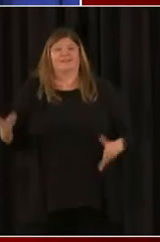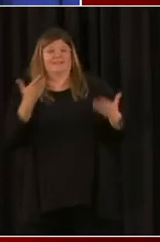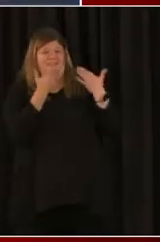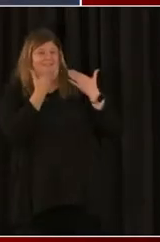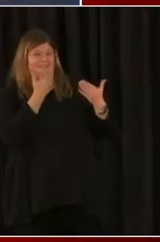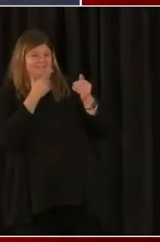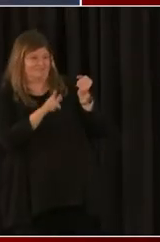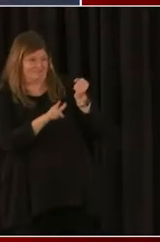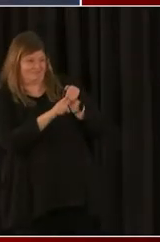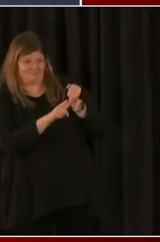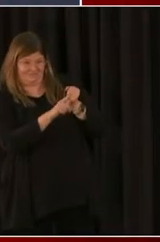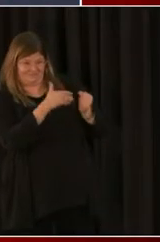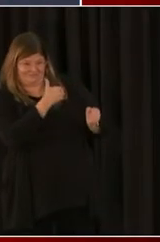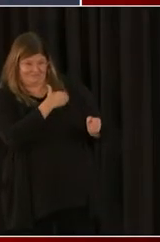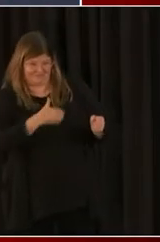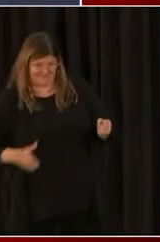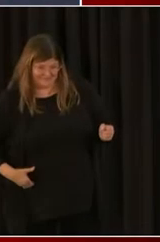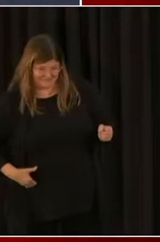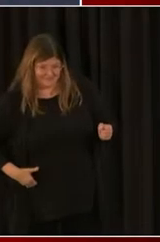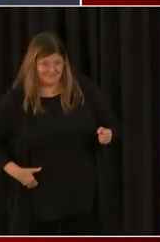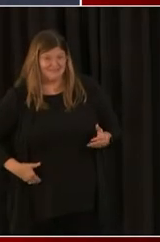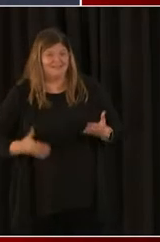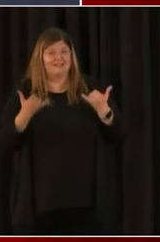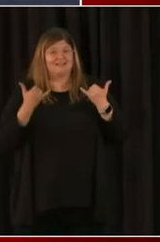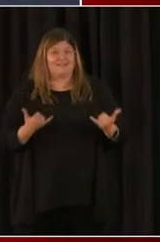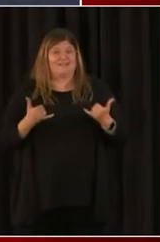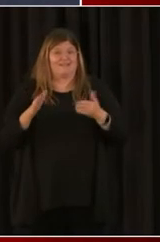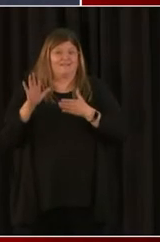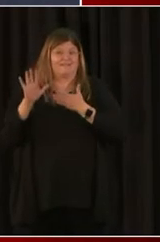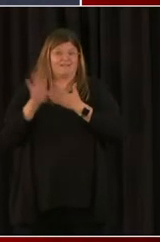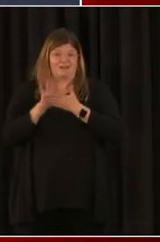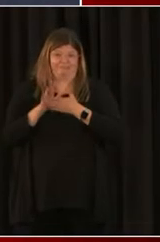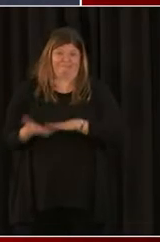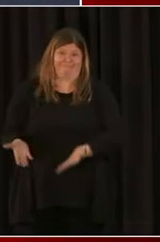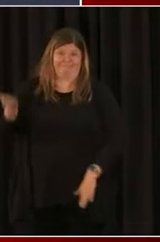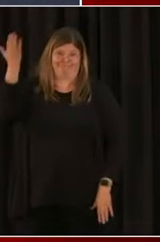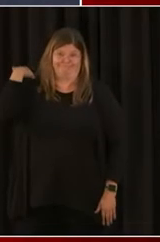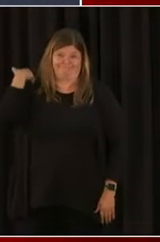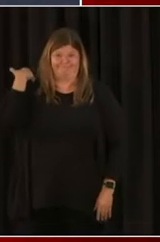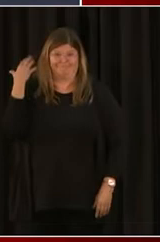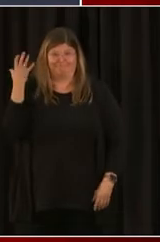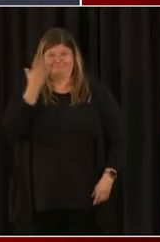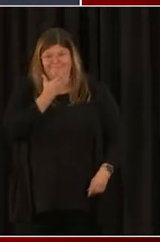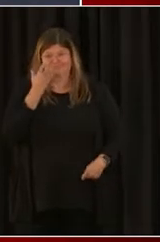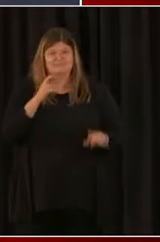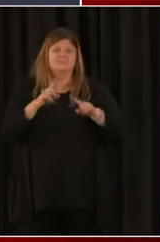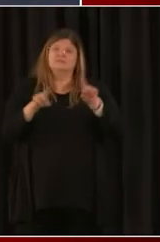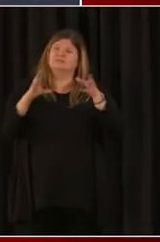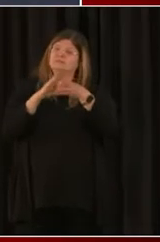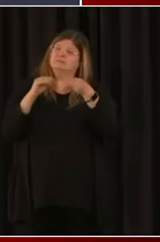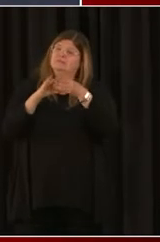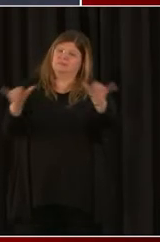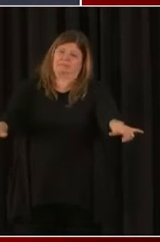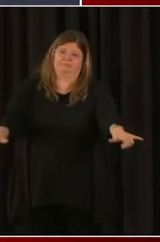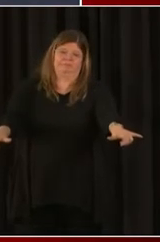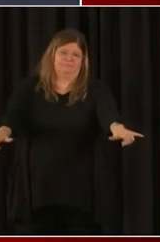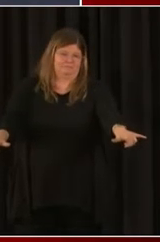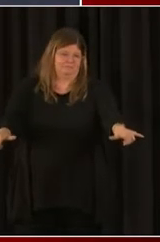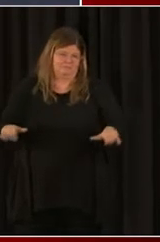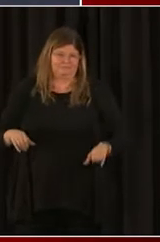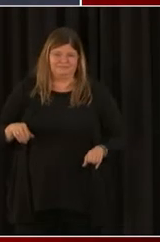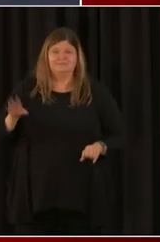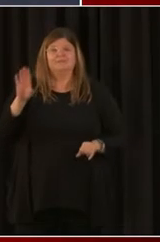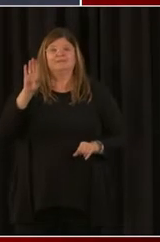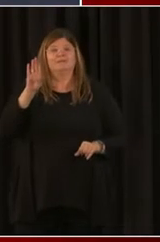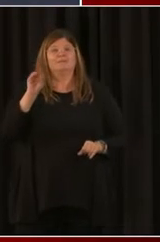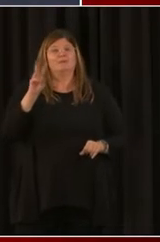video seems like eons ago. But the messages are still the same, which are that, you know, the Bowser administration